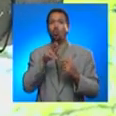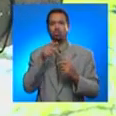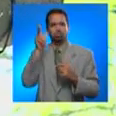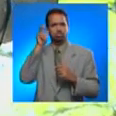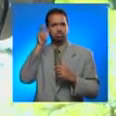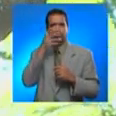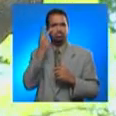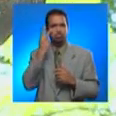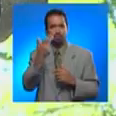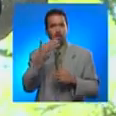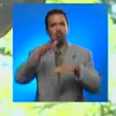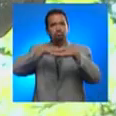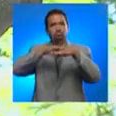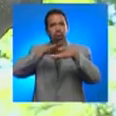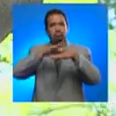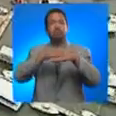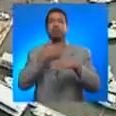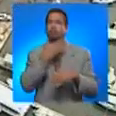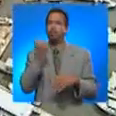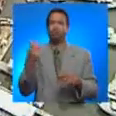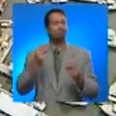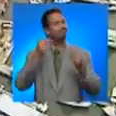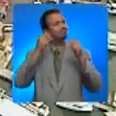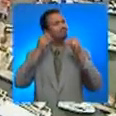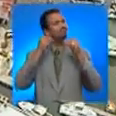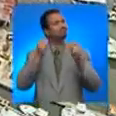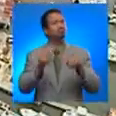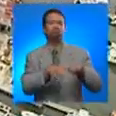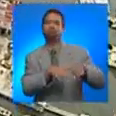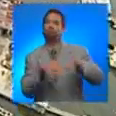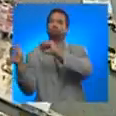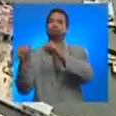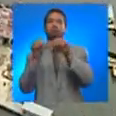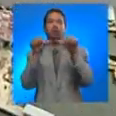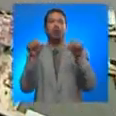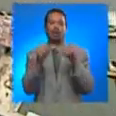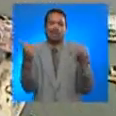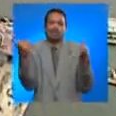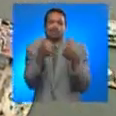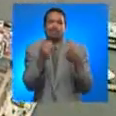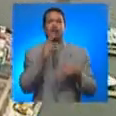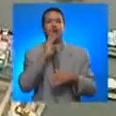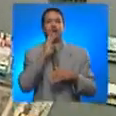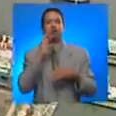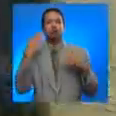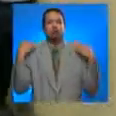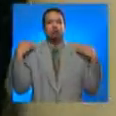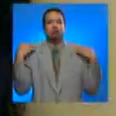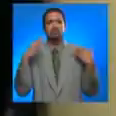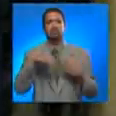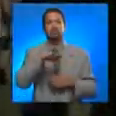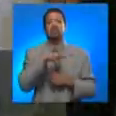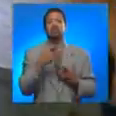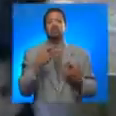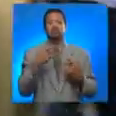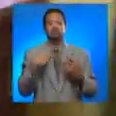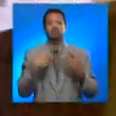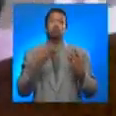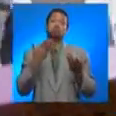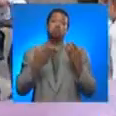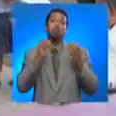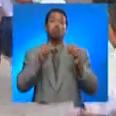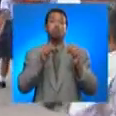warning message is released, you must abandon the area closest to the coast immediately. In buildings with several stories,